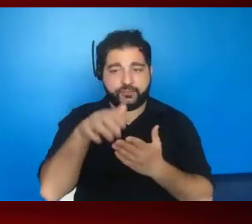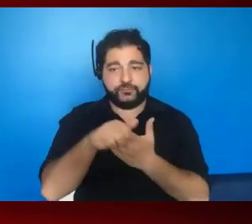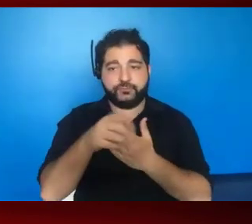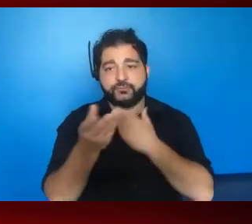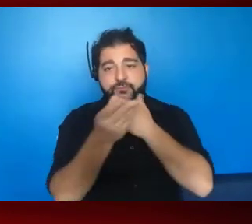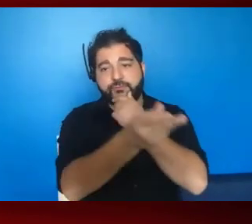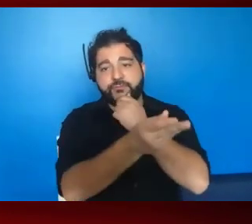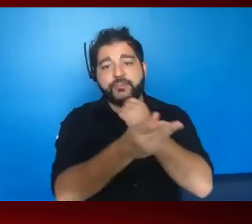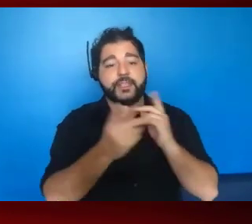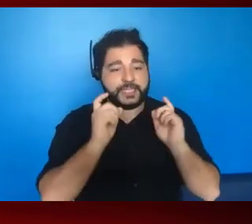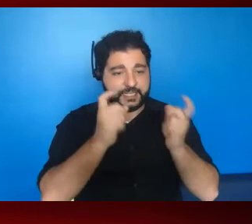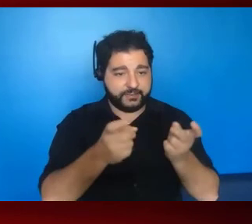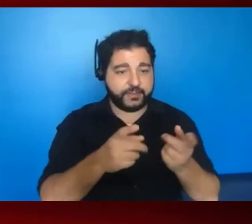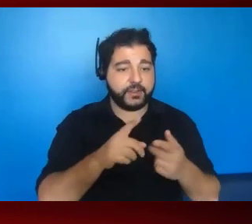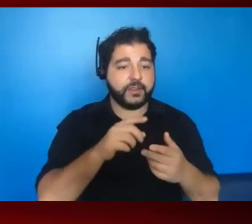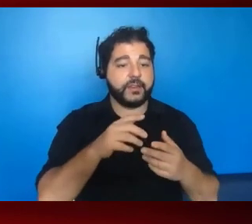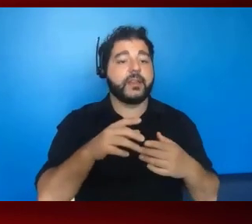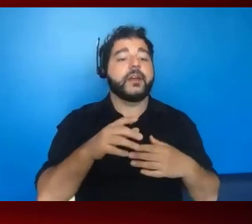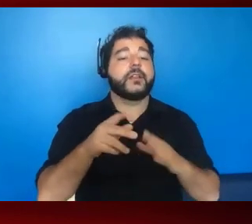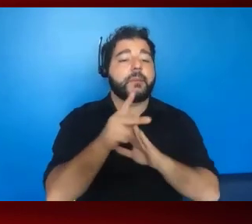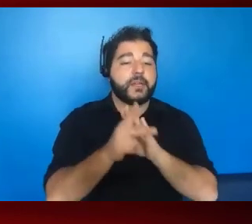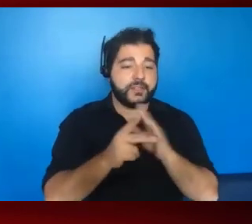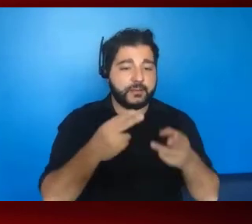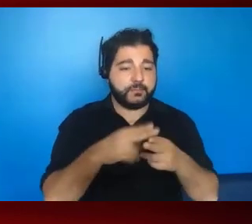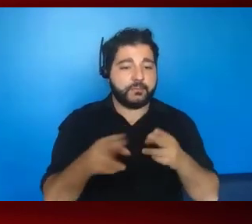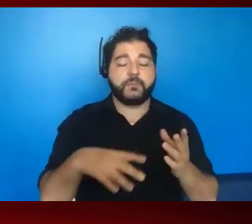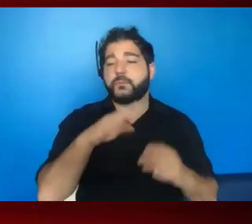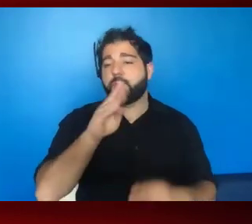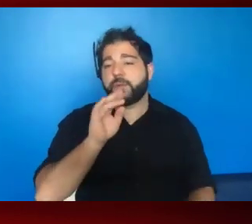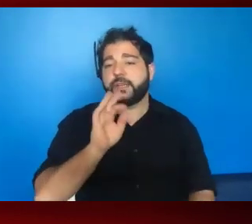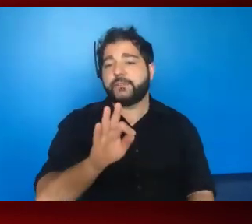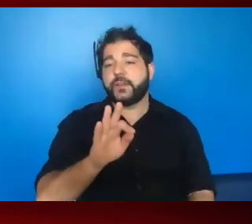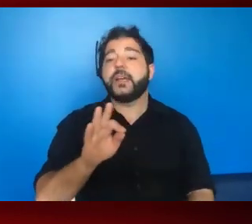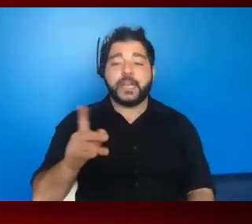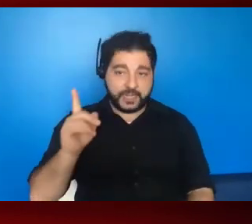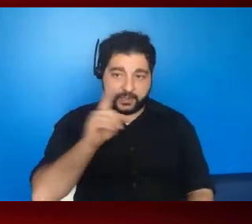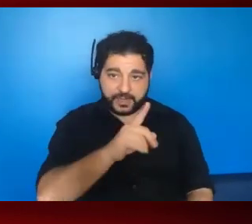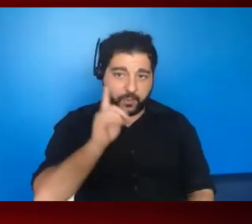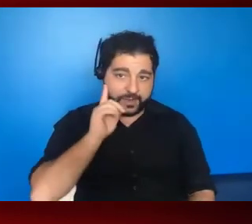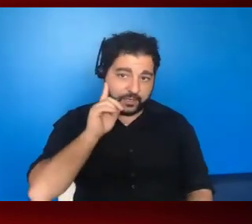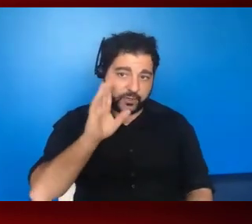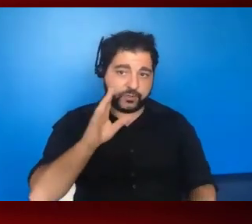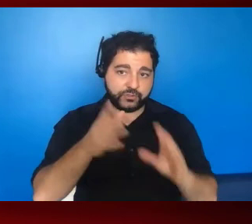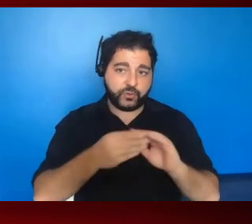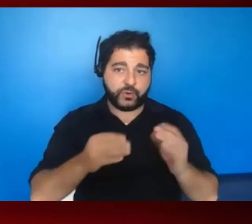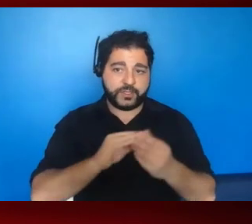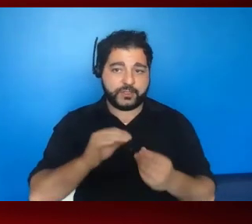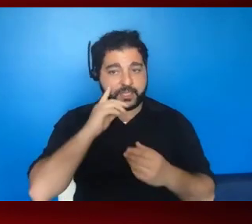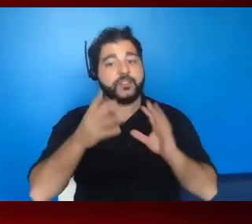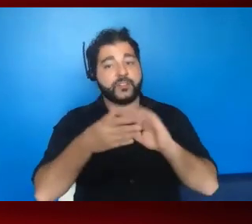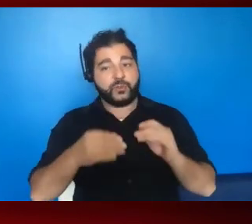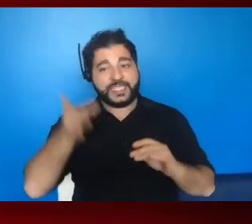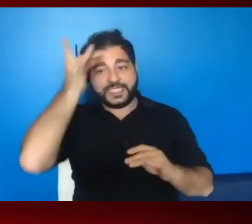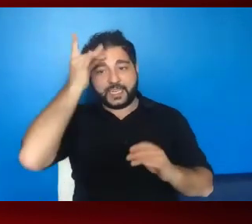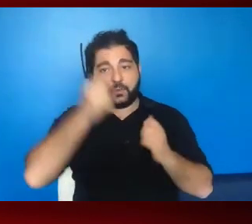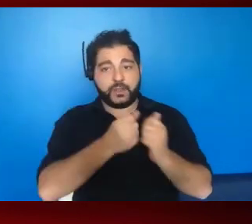sure that they all get the policy briefs. Um, and then they'll hear your stories, which will stick because stories stick with us, right? Because they are